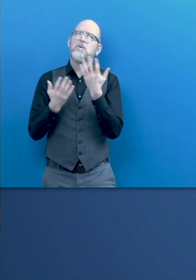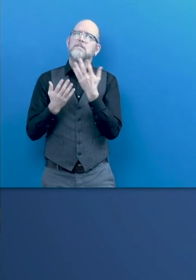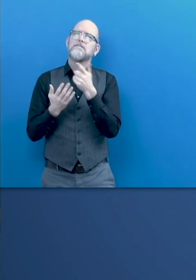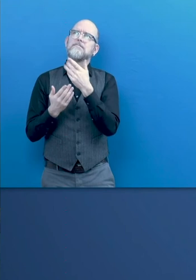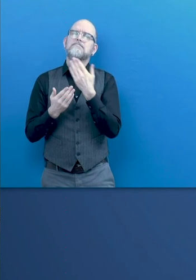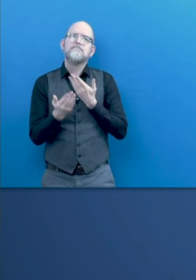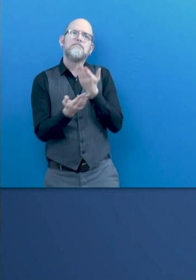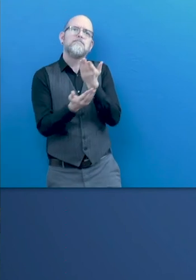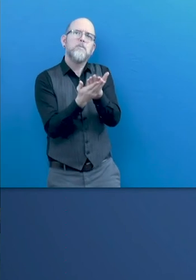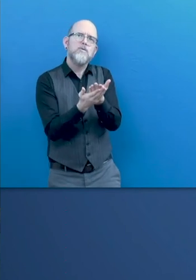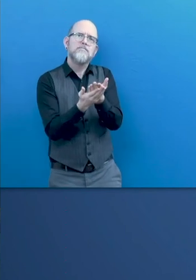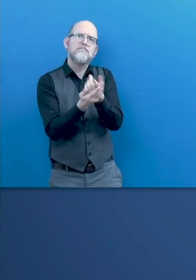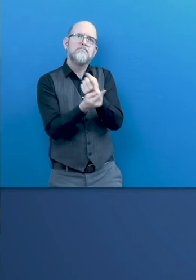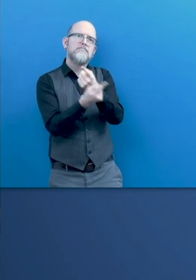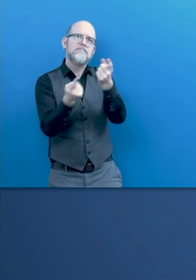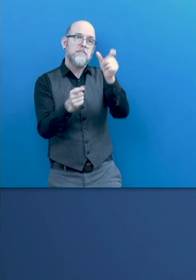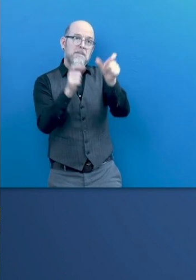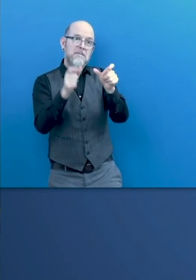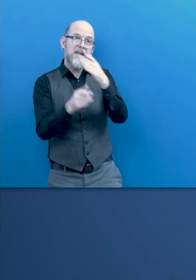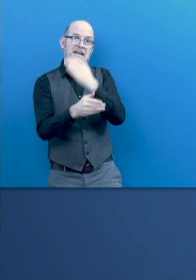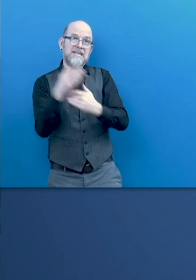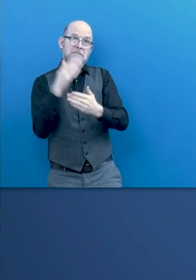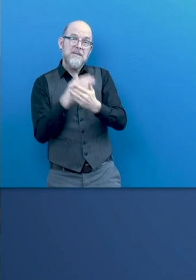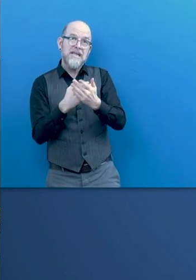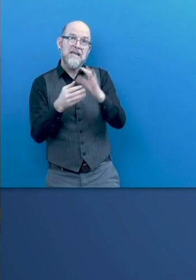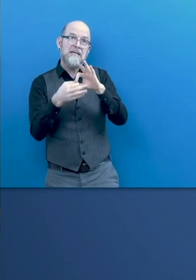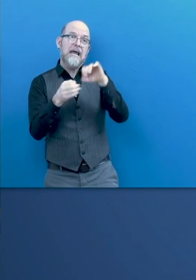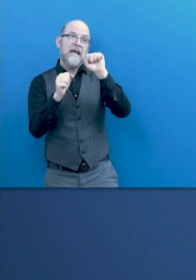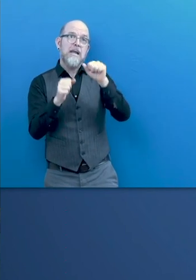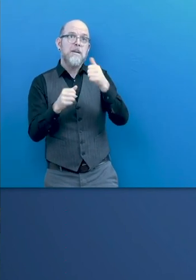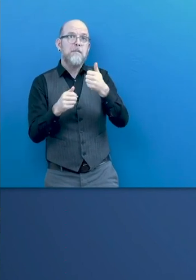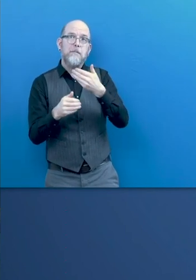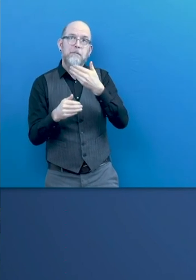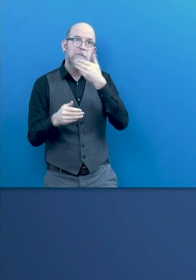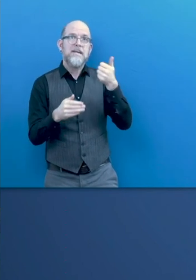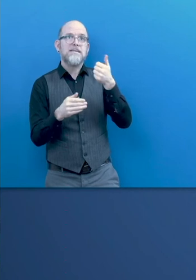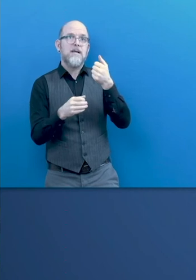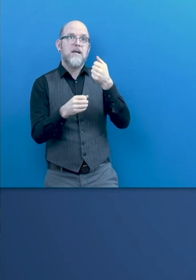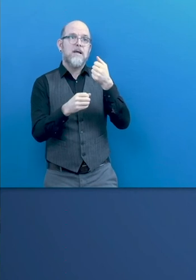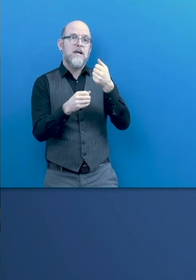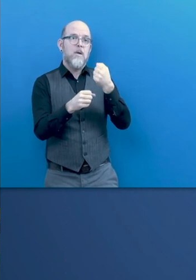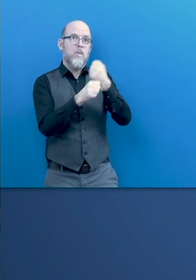disabilities have access to the digital skills required by the changing labor market?